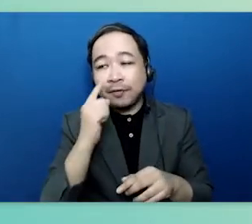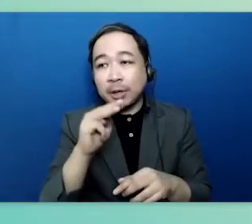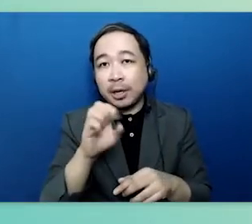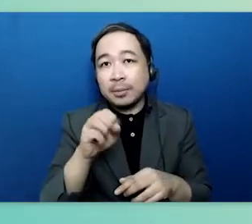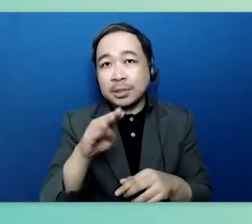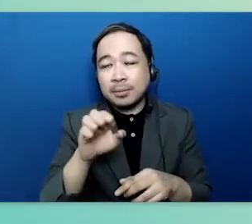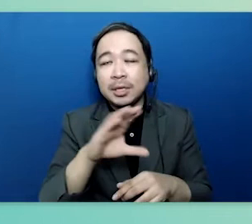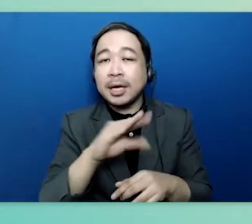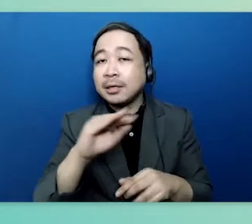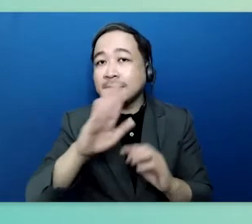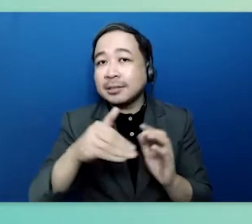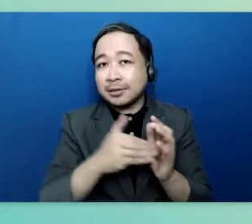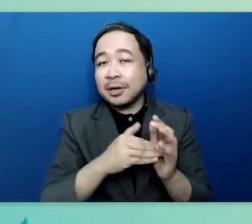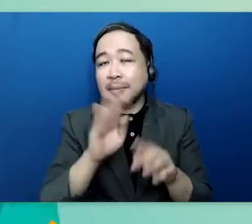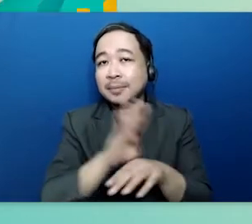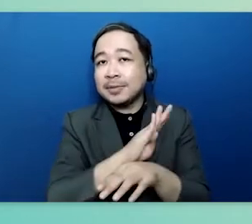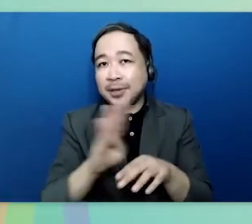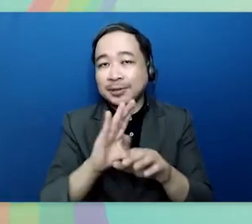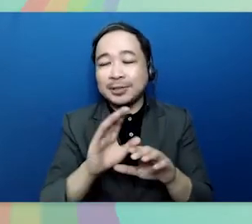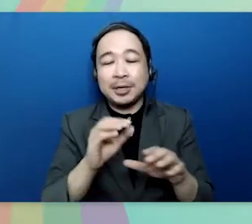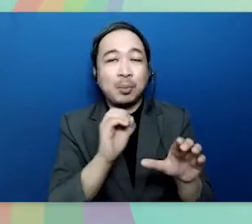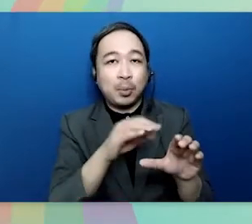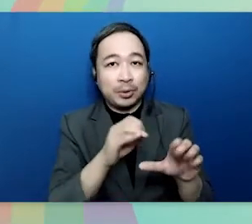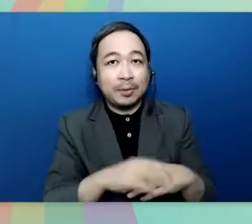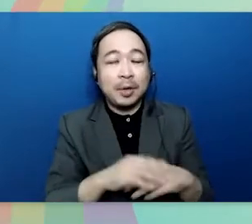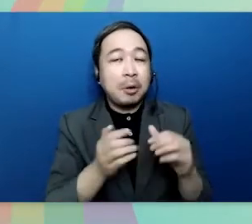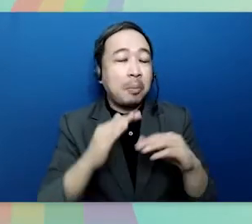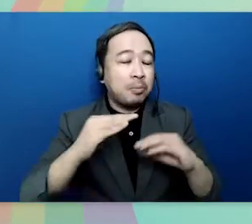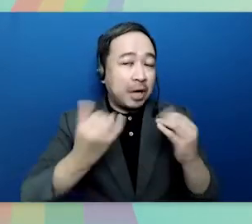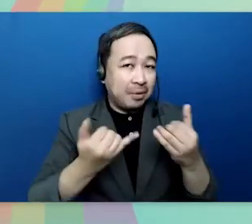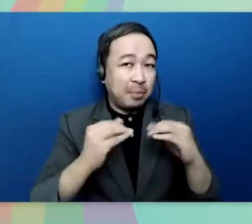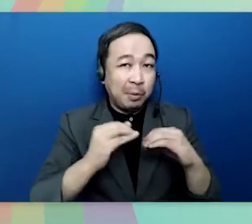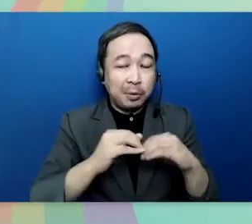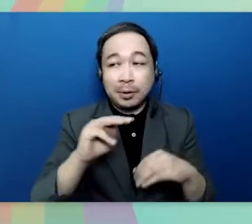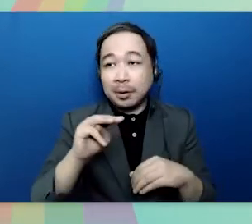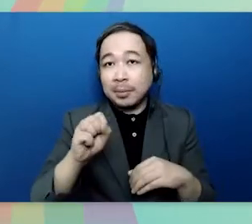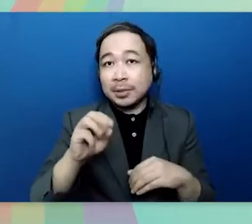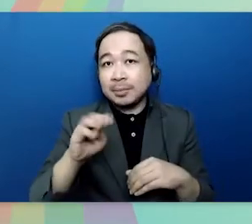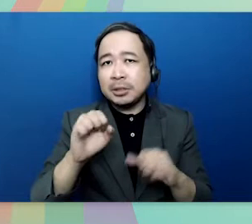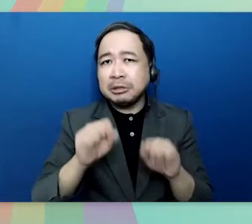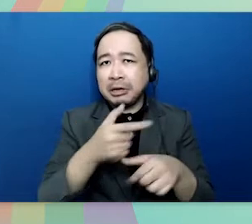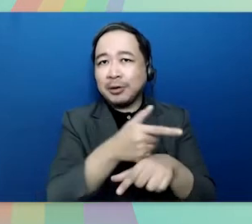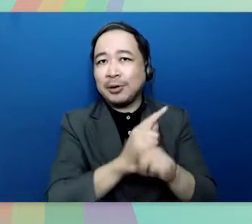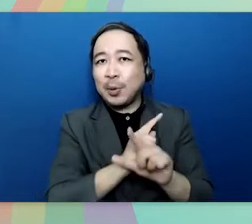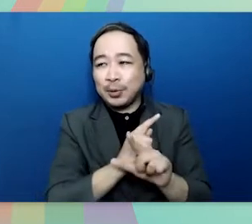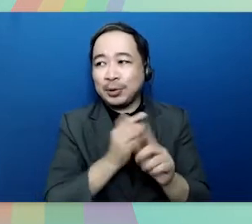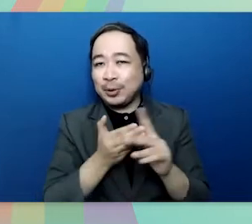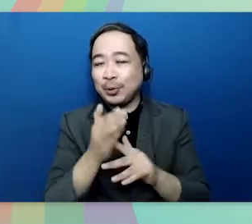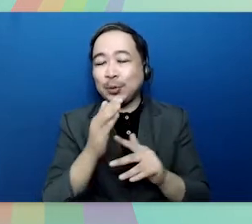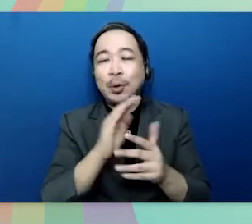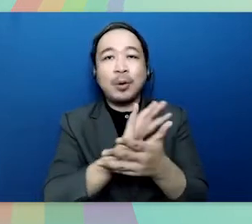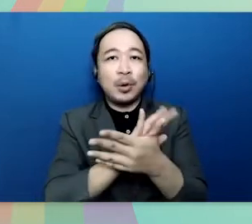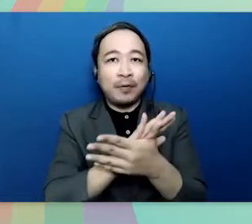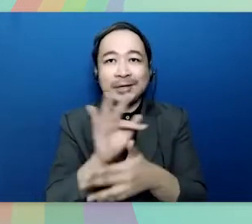and the central business portal more msmes can now available of loans through the